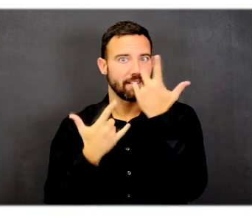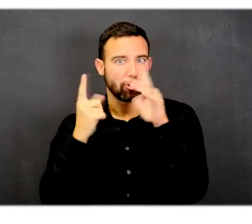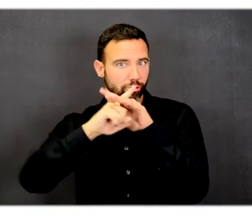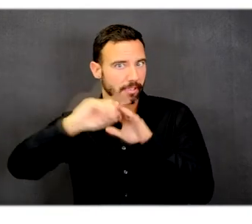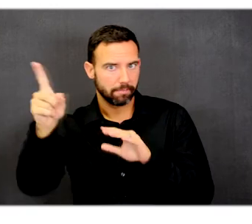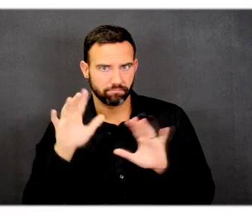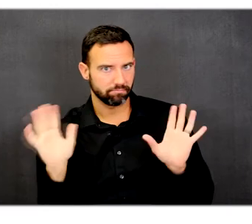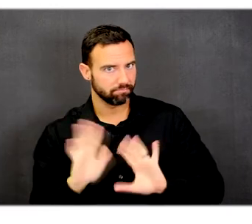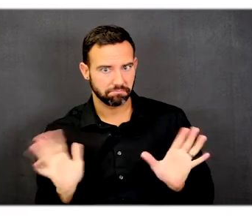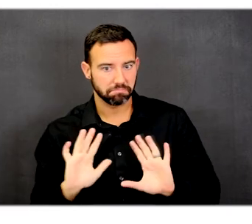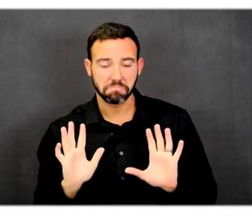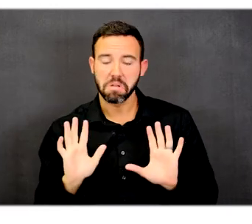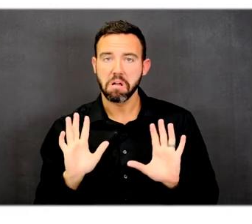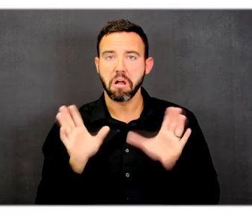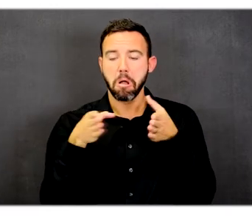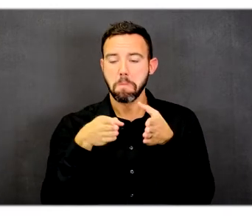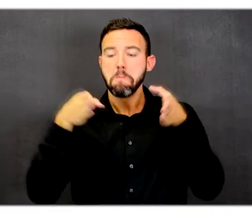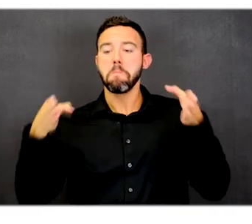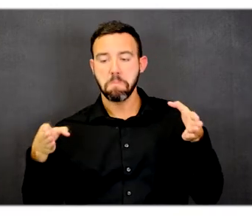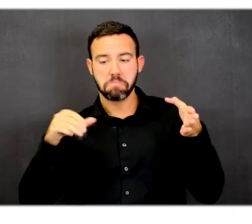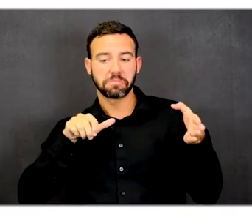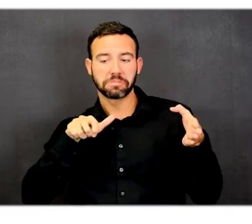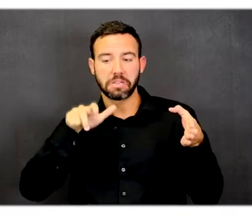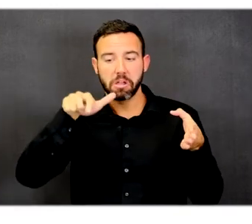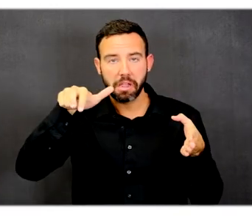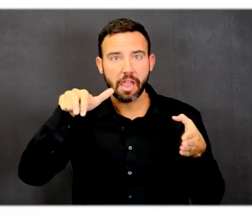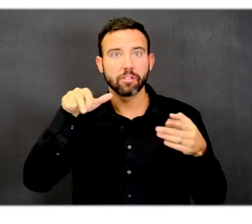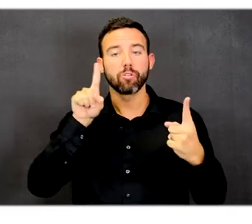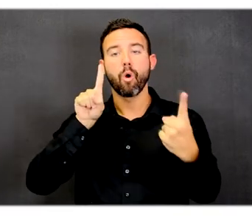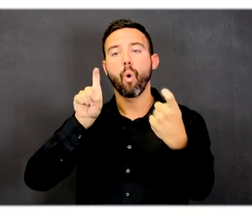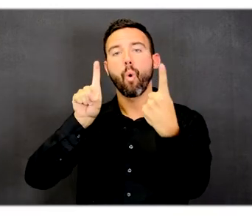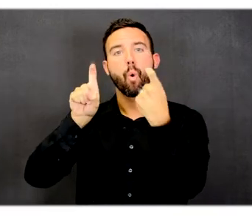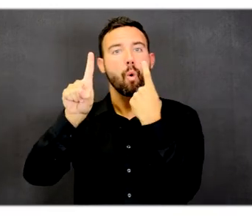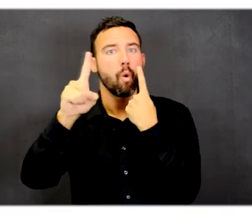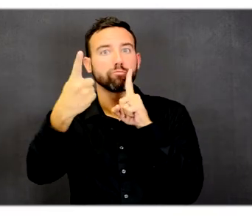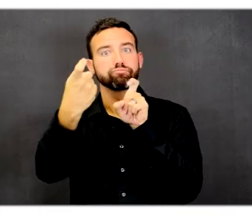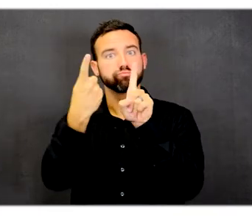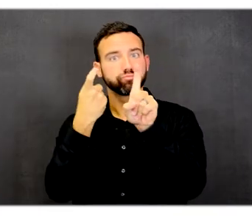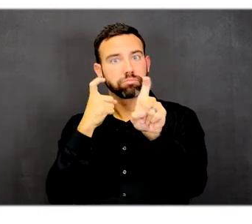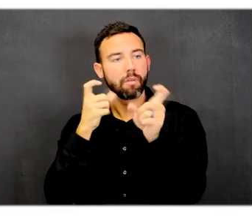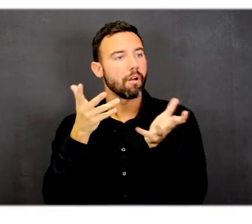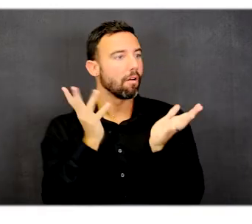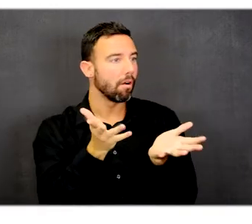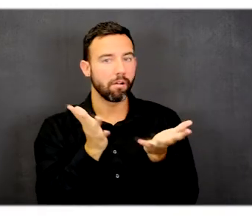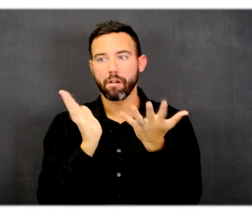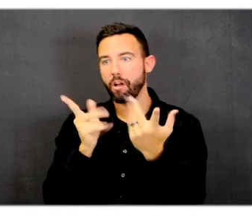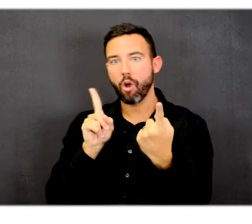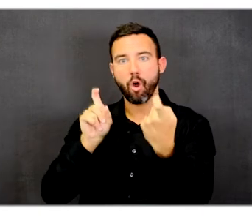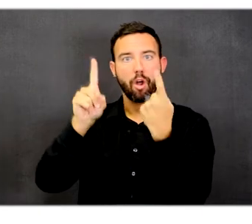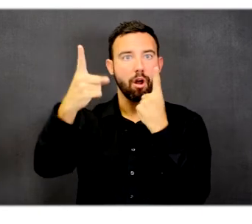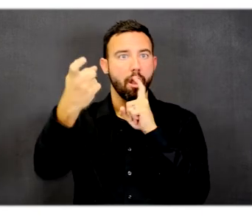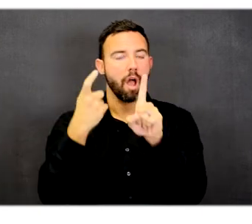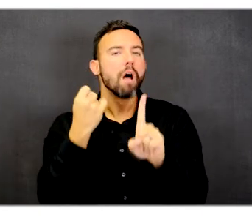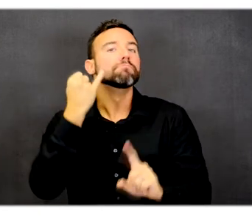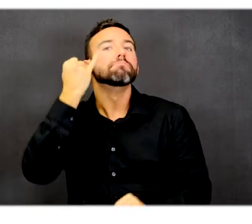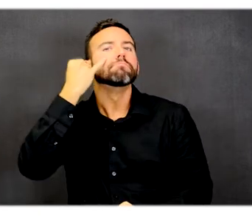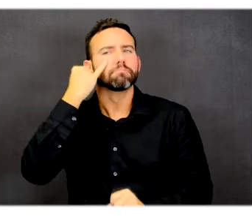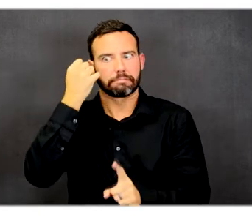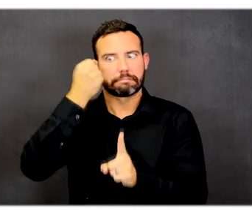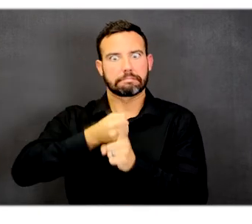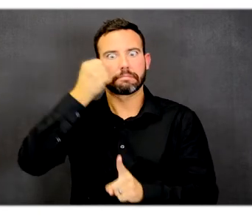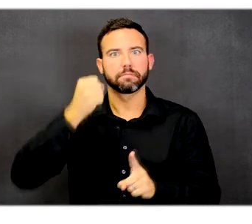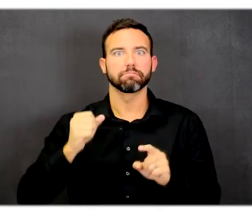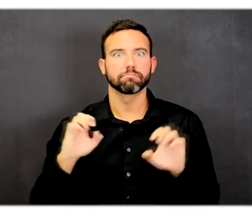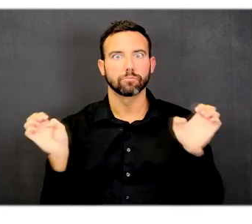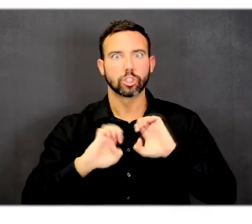nice generous staircase that allows for interaction to take place within it. During an emergency situation, there are